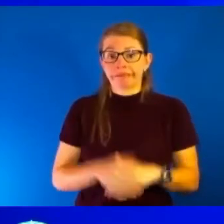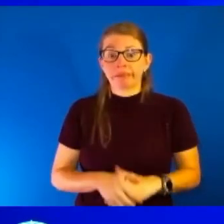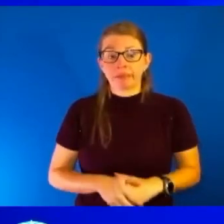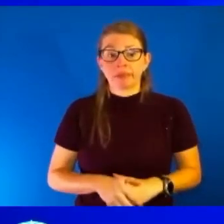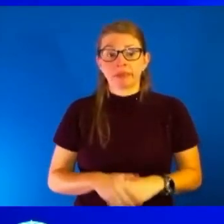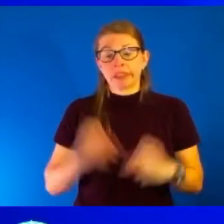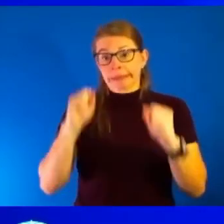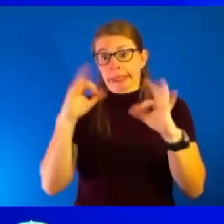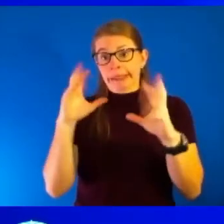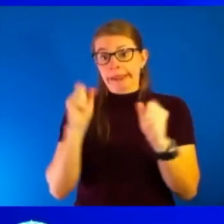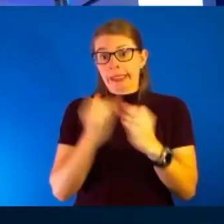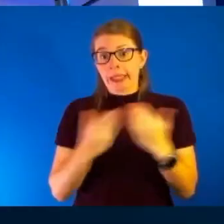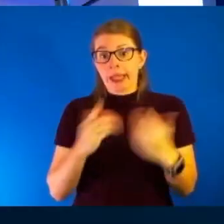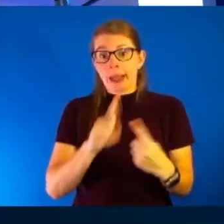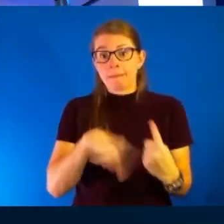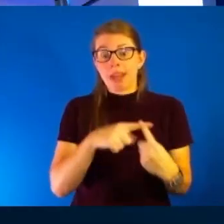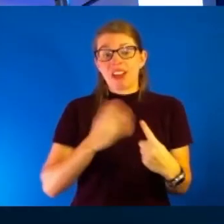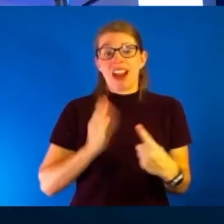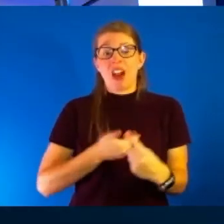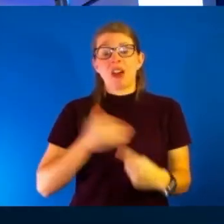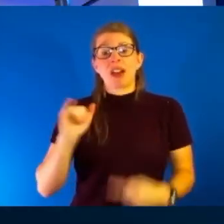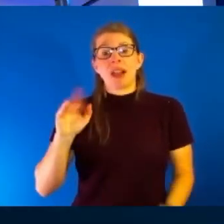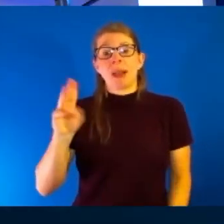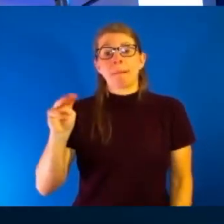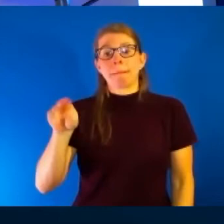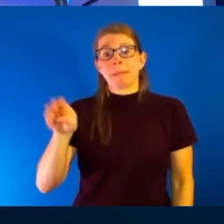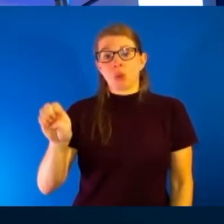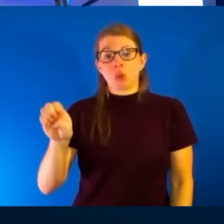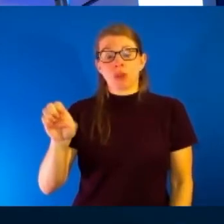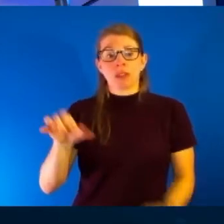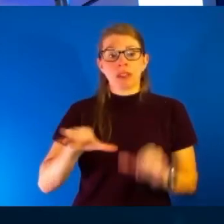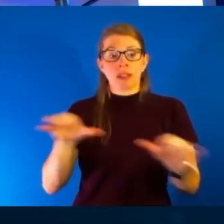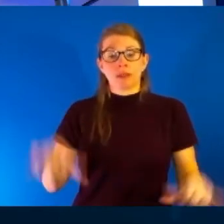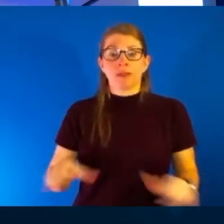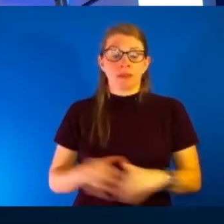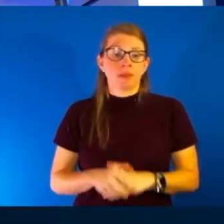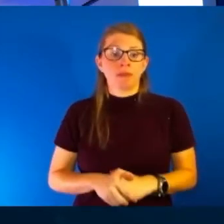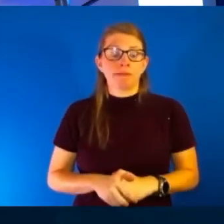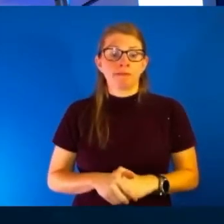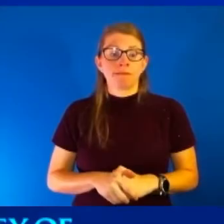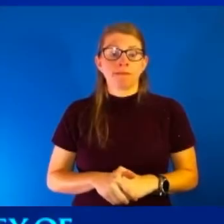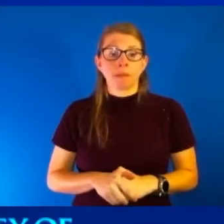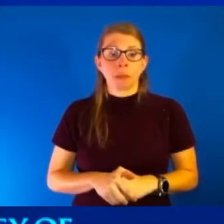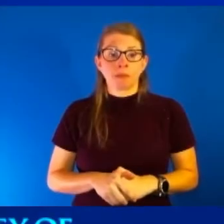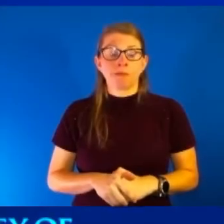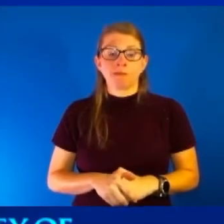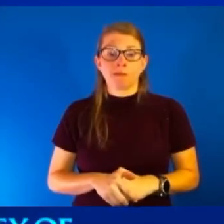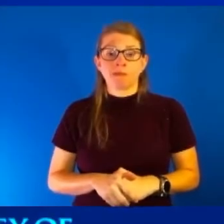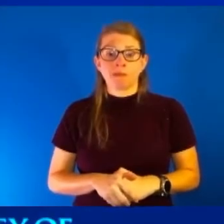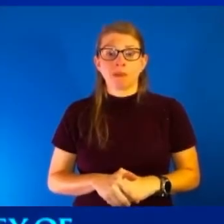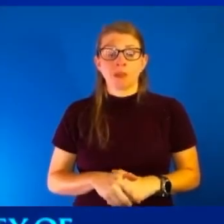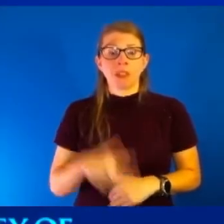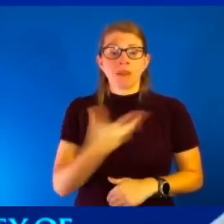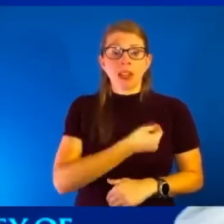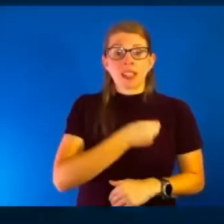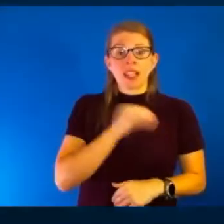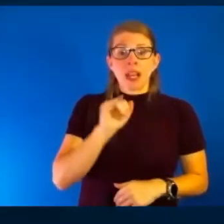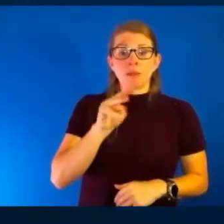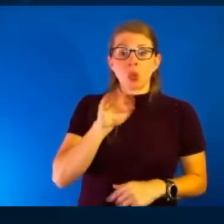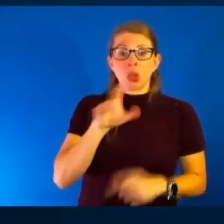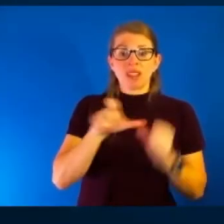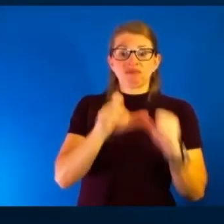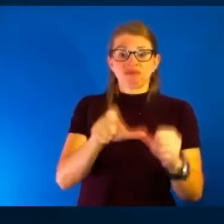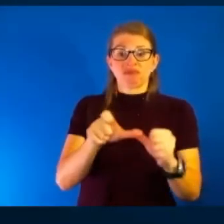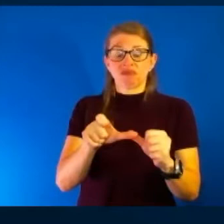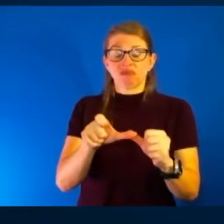system. And it's also notable that our own host, a native immunity wanes faster than vaccine induced immunity in this situation. So Jess, okay,